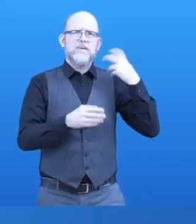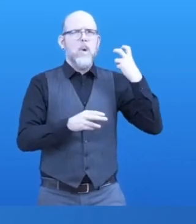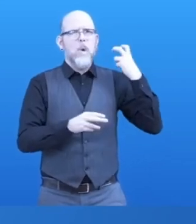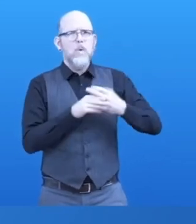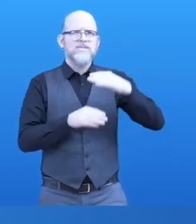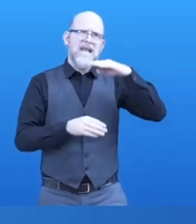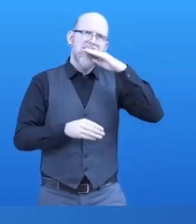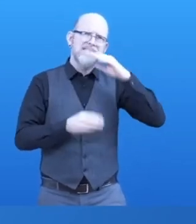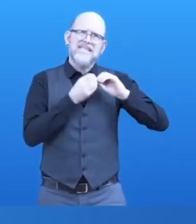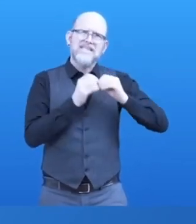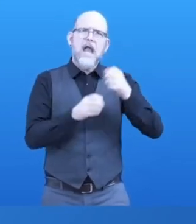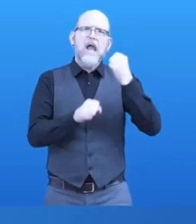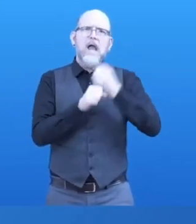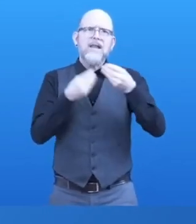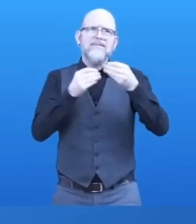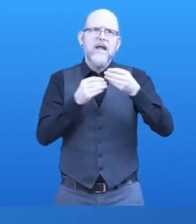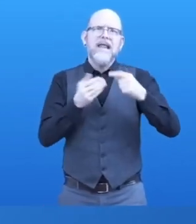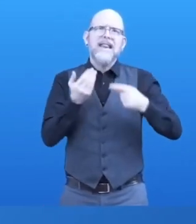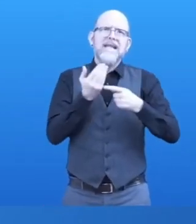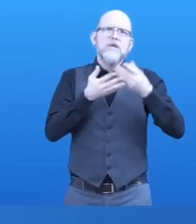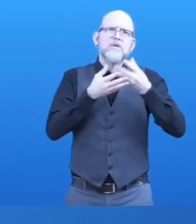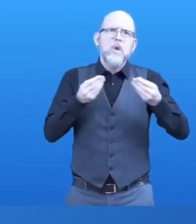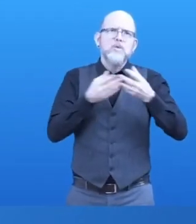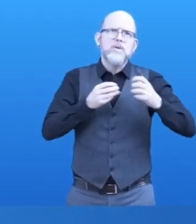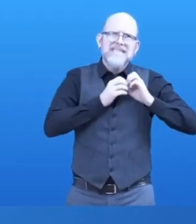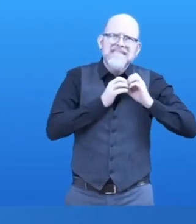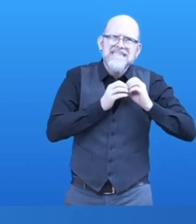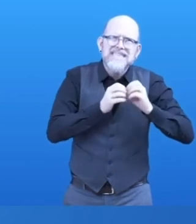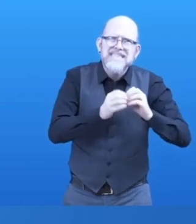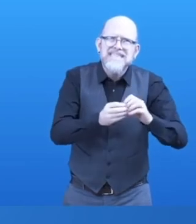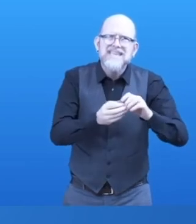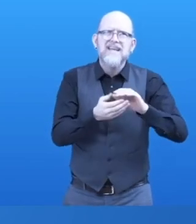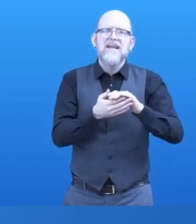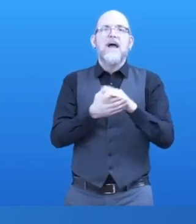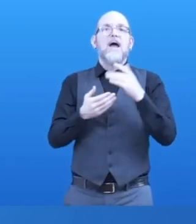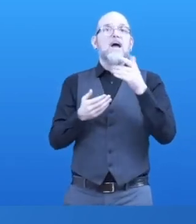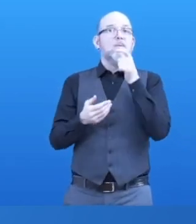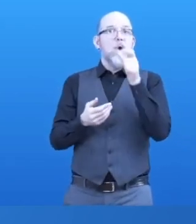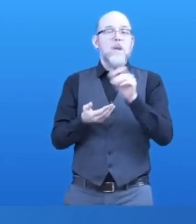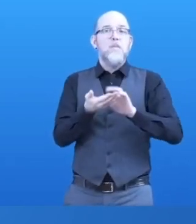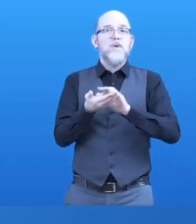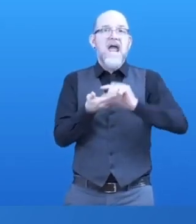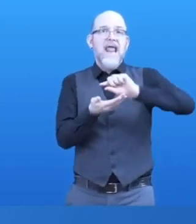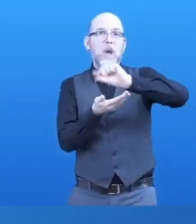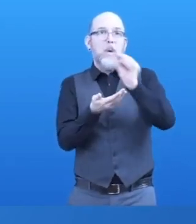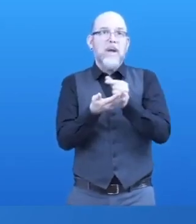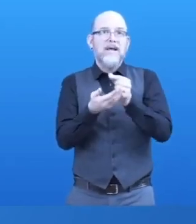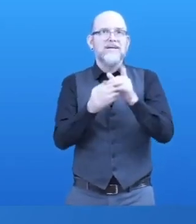And we call it the braille ring. It is a handheld device best to be compared to a computer mouse.